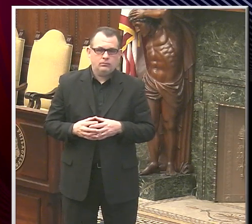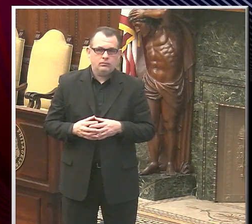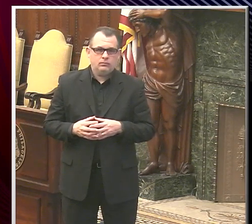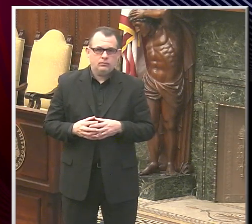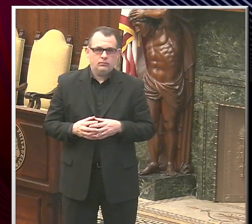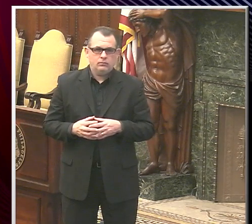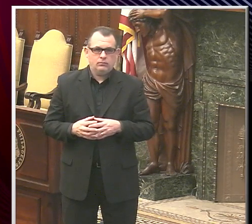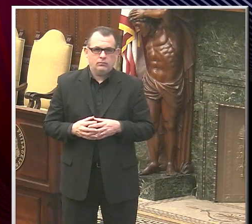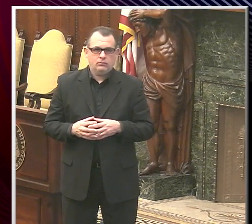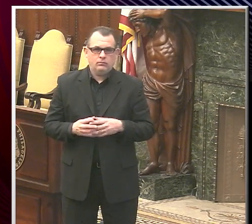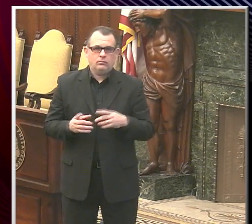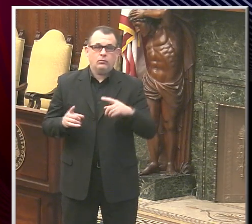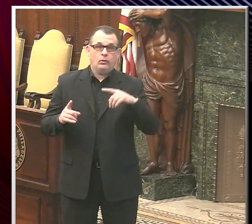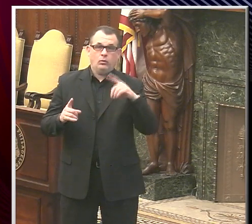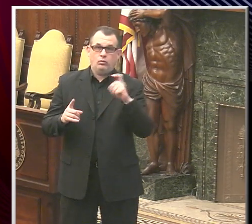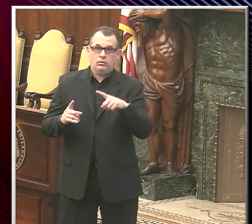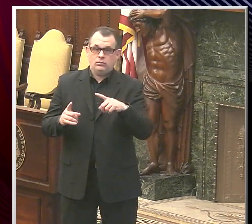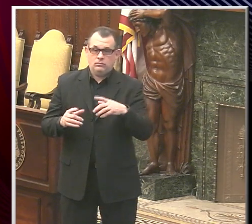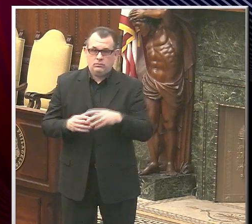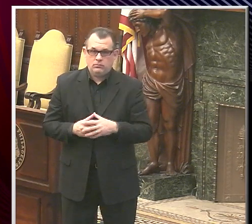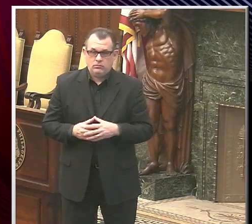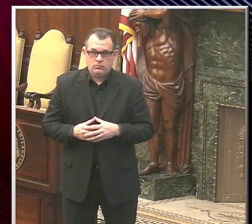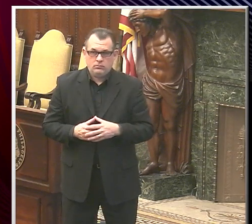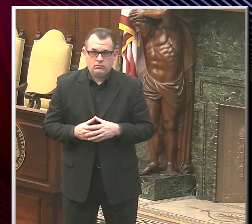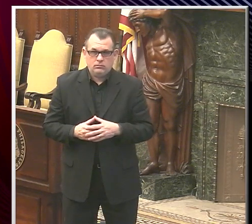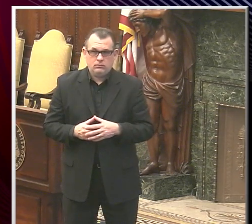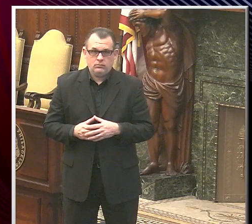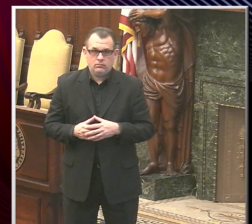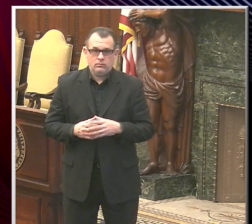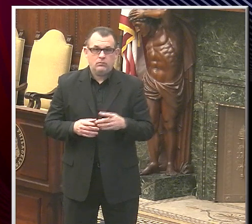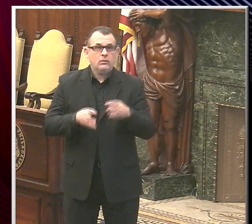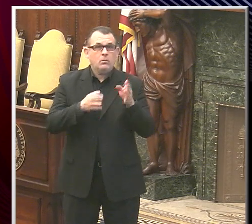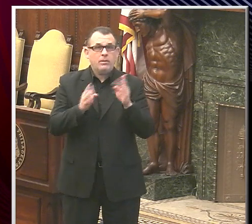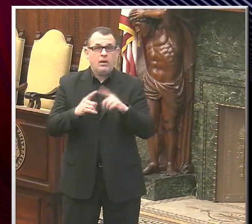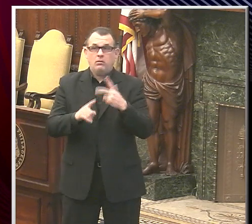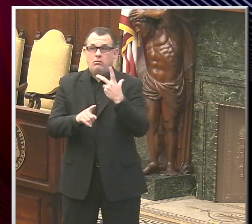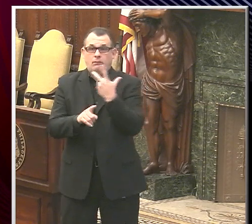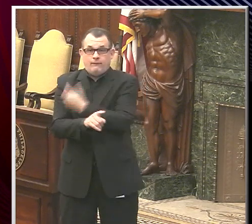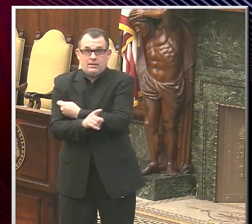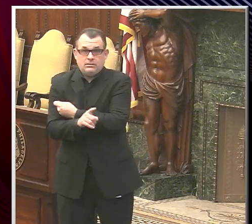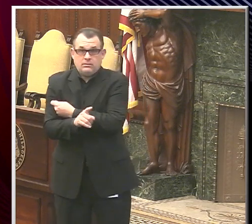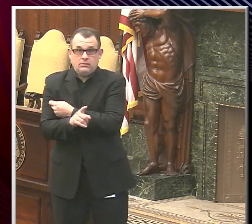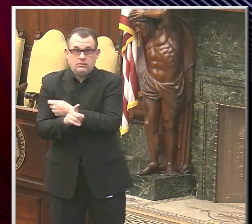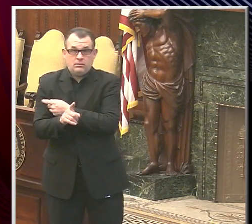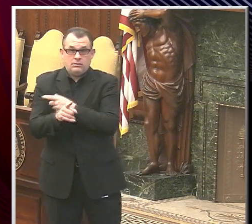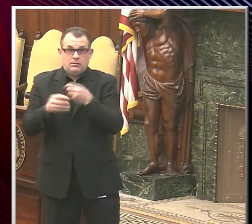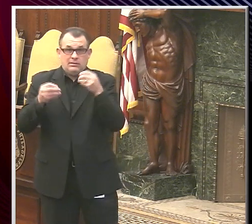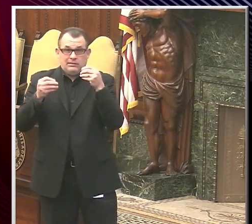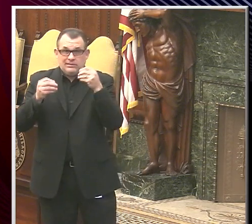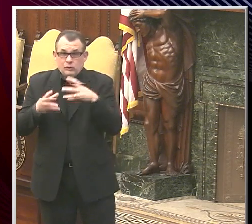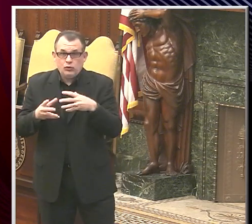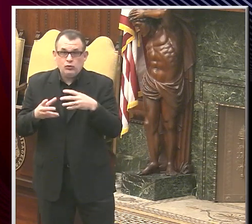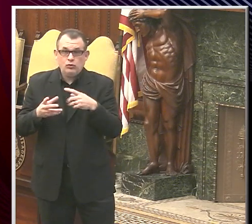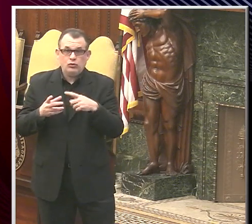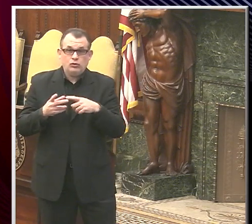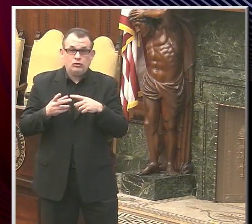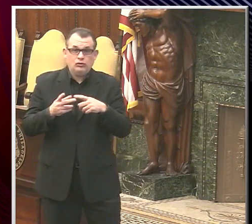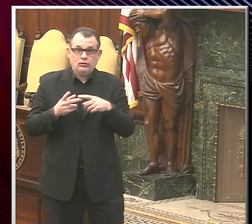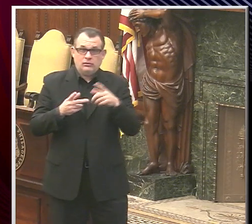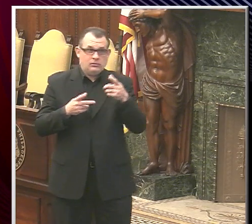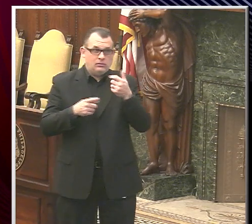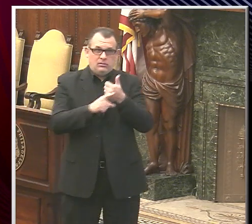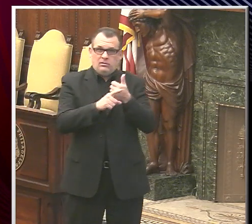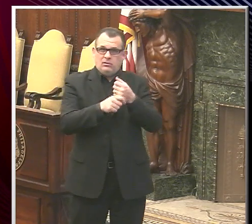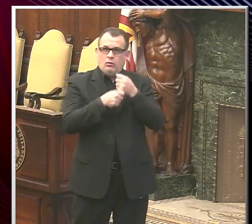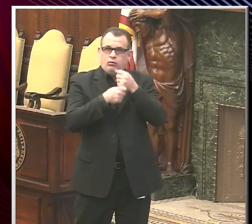The question is whether the plan to vaccinate teachers is in response to the protests that were had yesterday. And if that's the